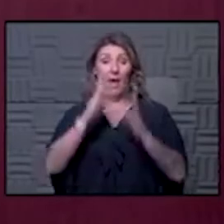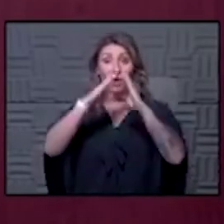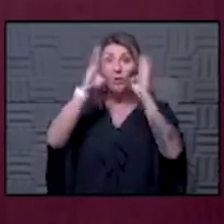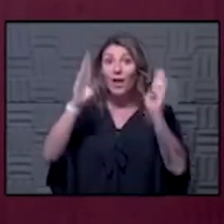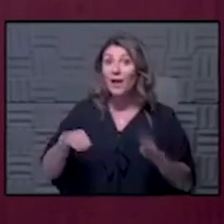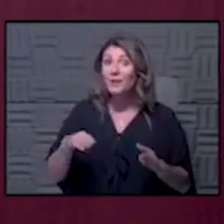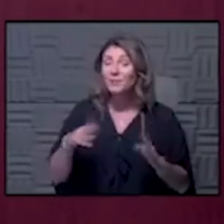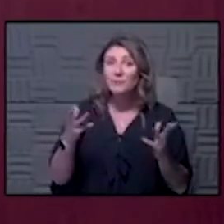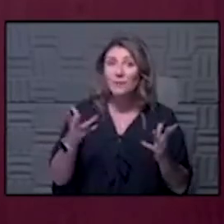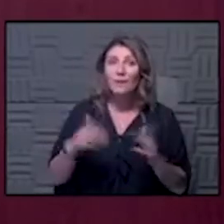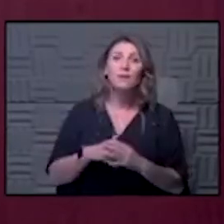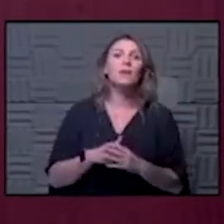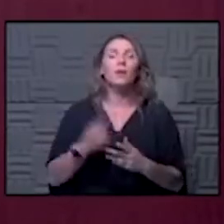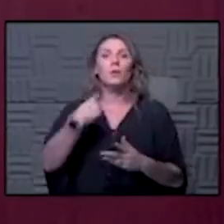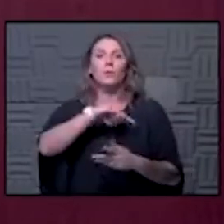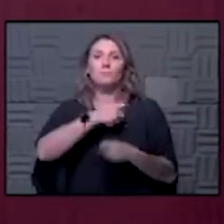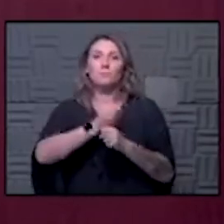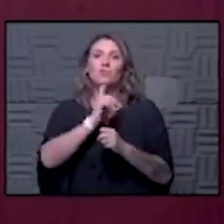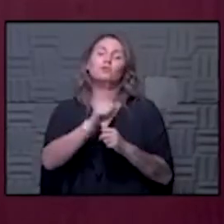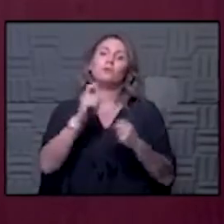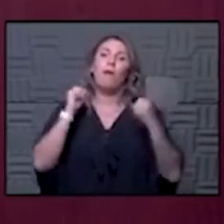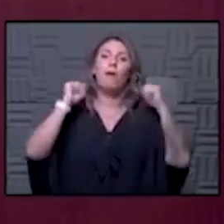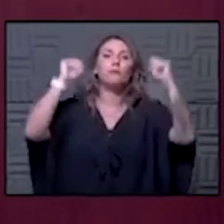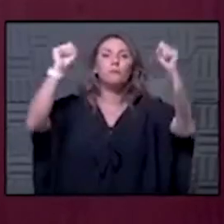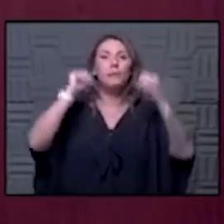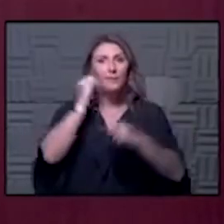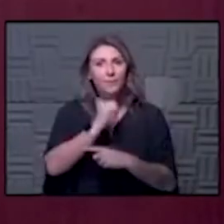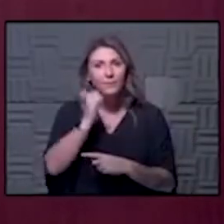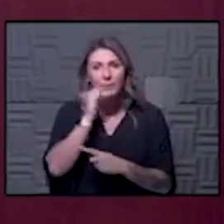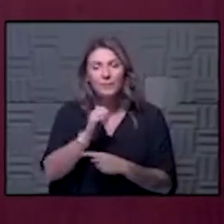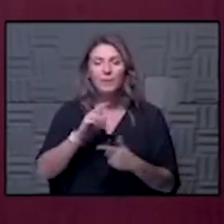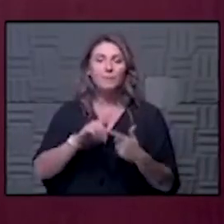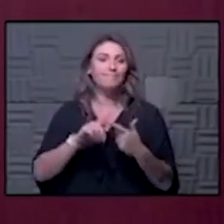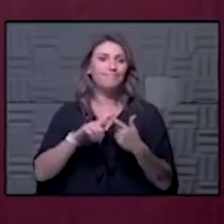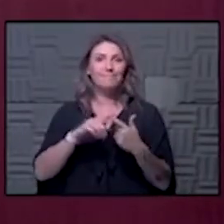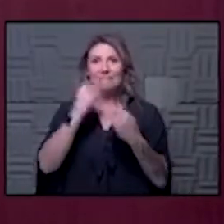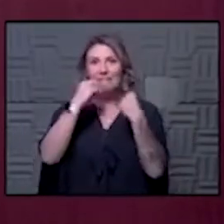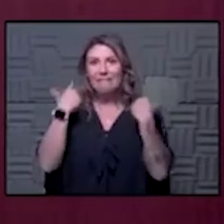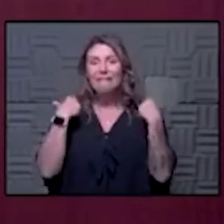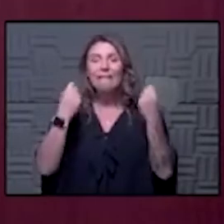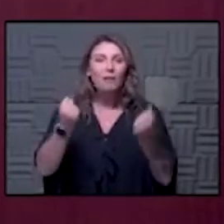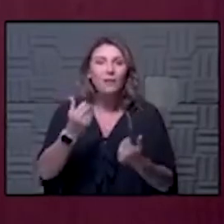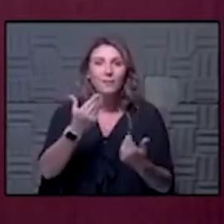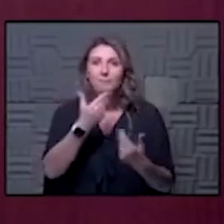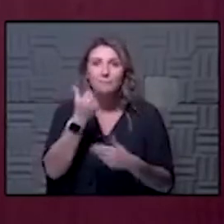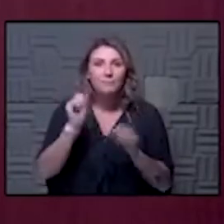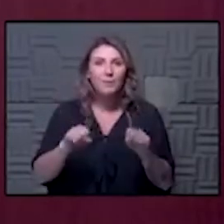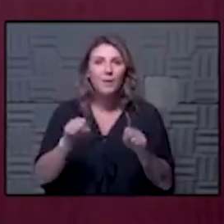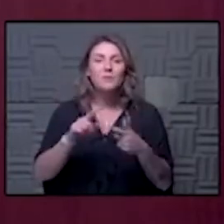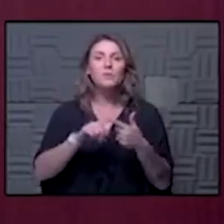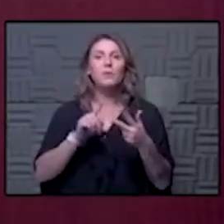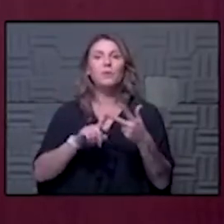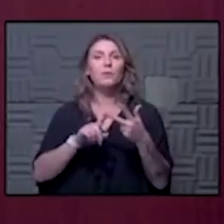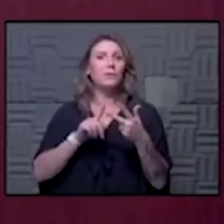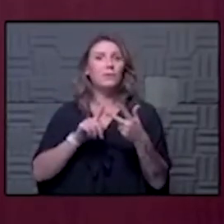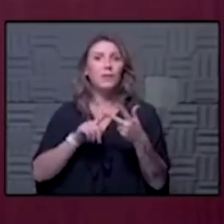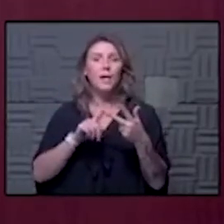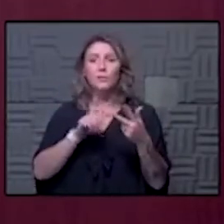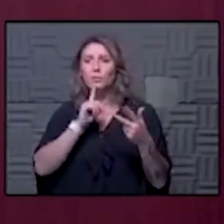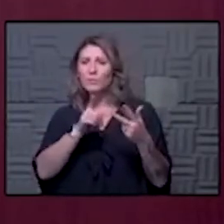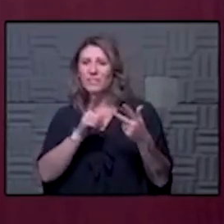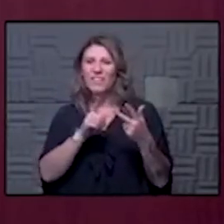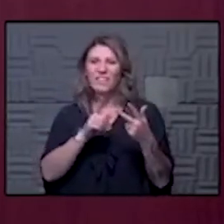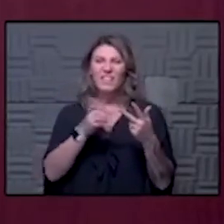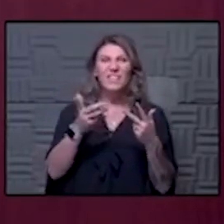that's you know being sure we exercise every day trying to eat healthy as best we can and then really being able to carve out